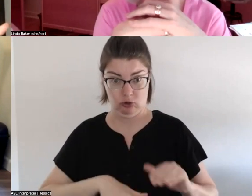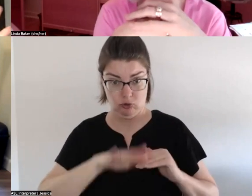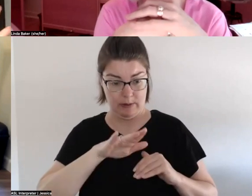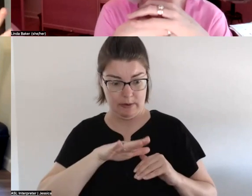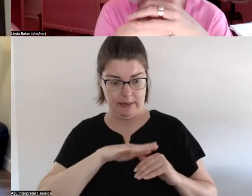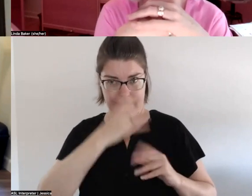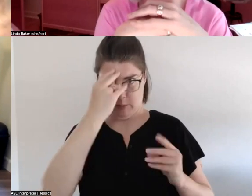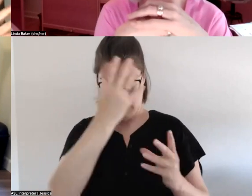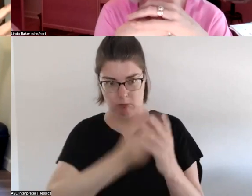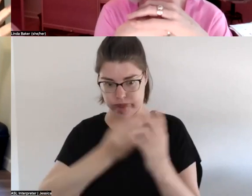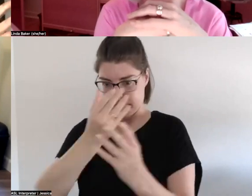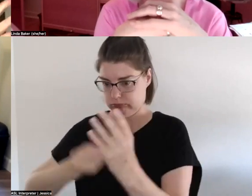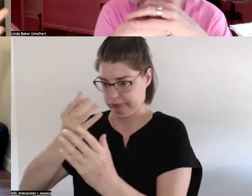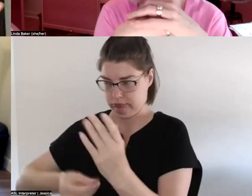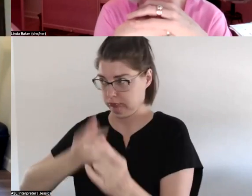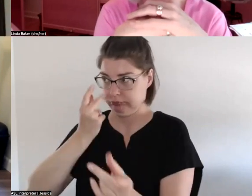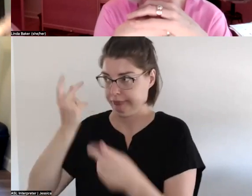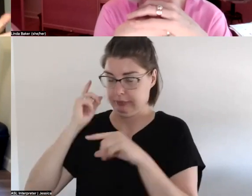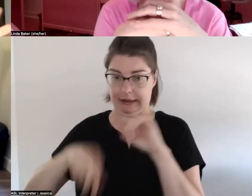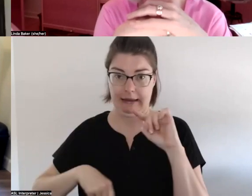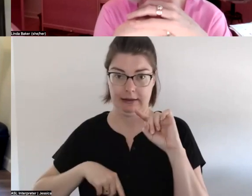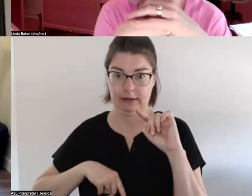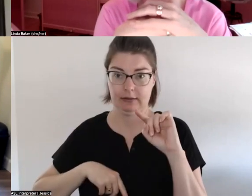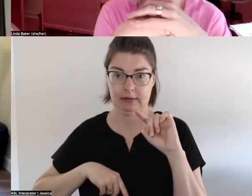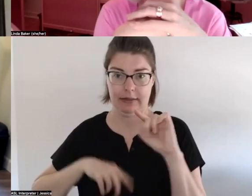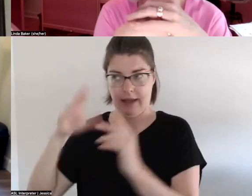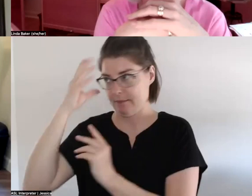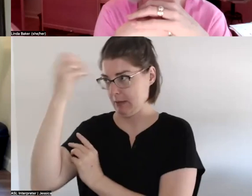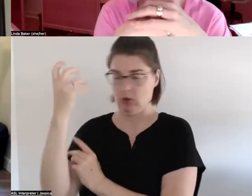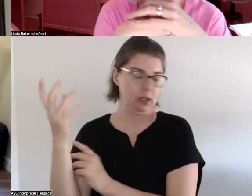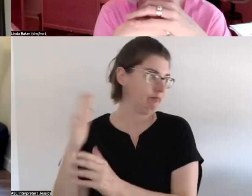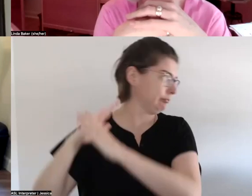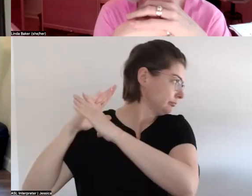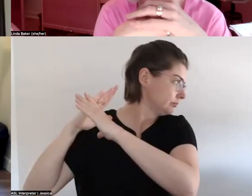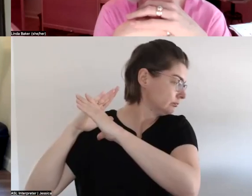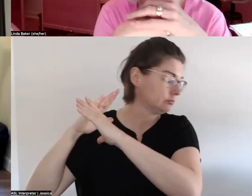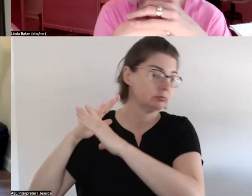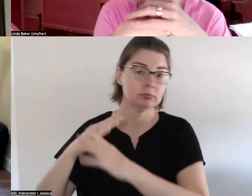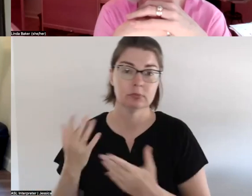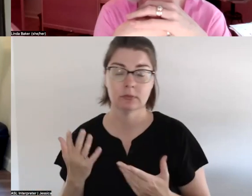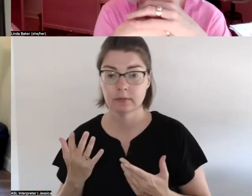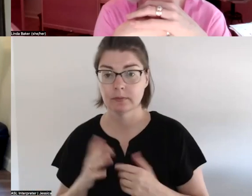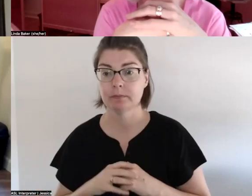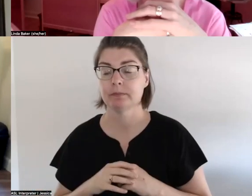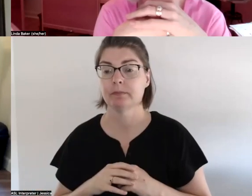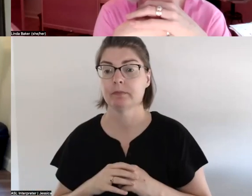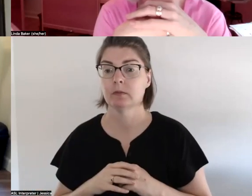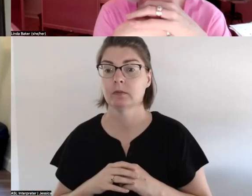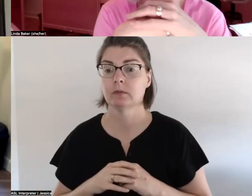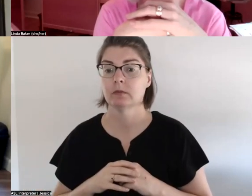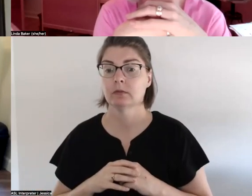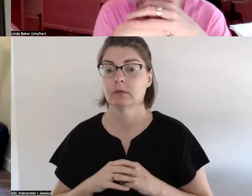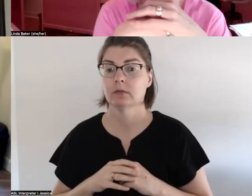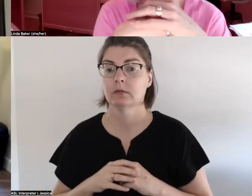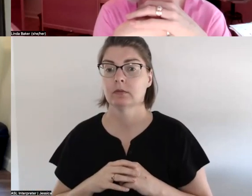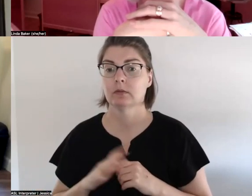no recall they can't access that memory um and this is why i'm